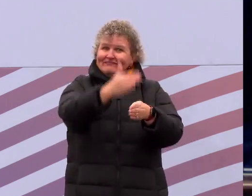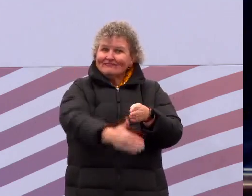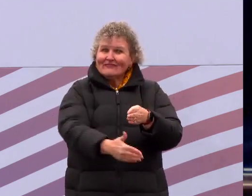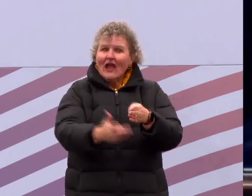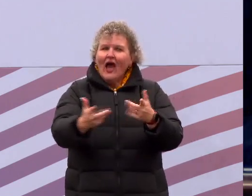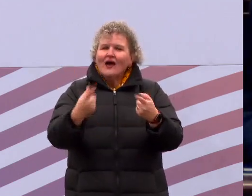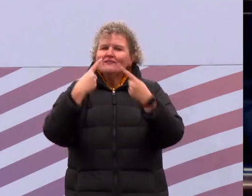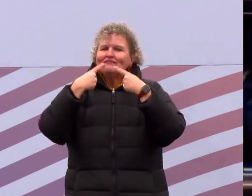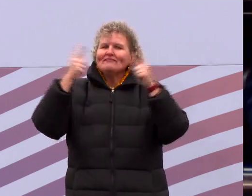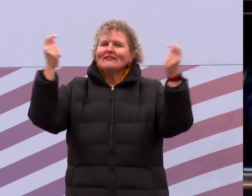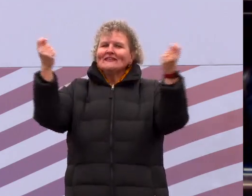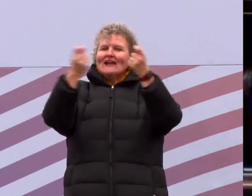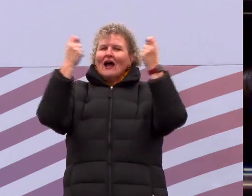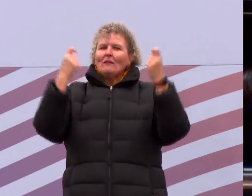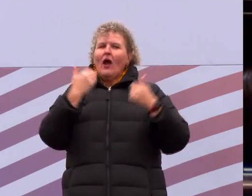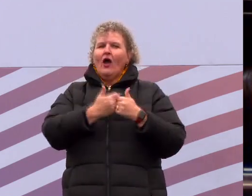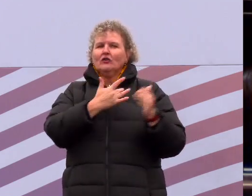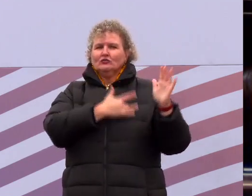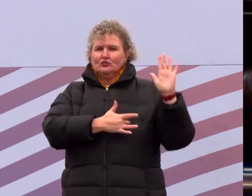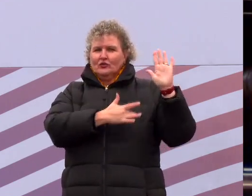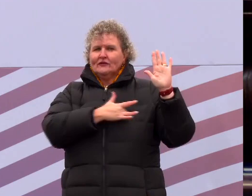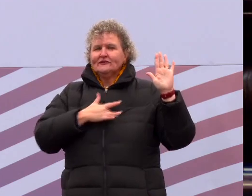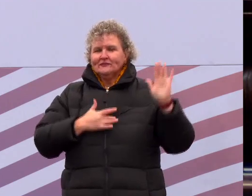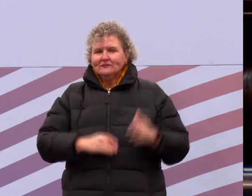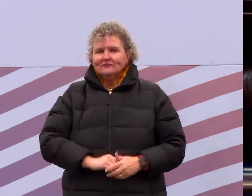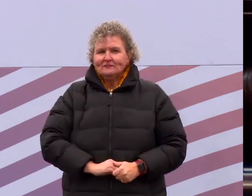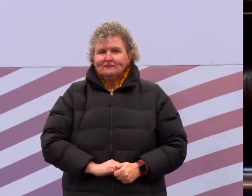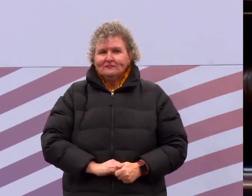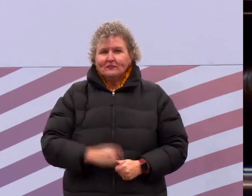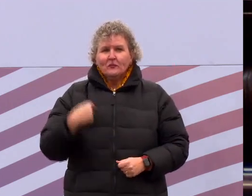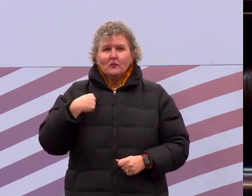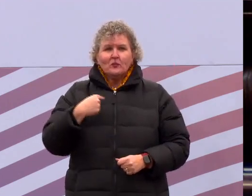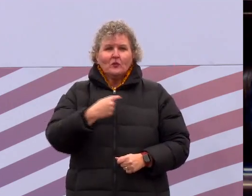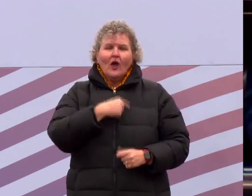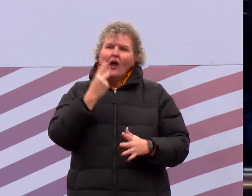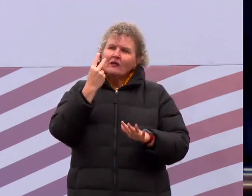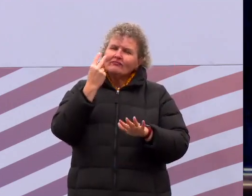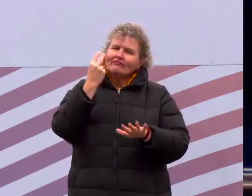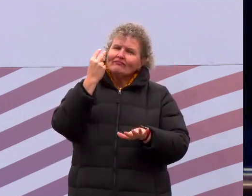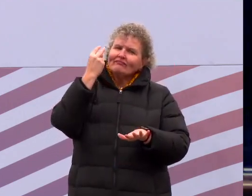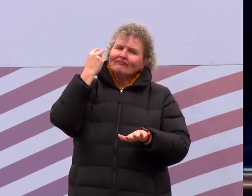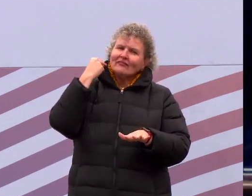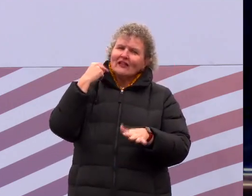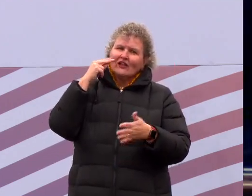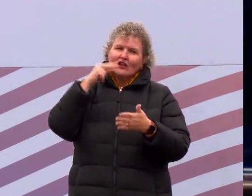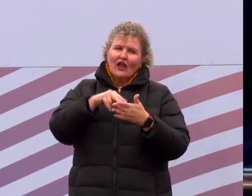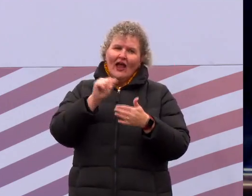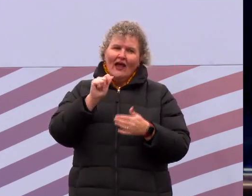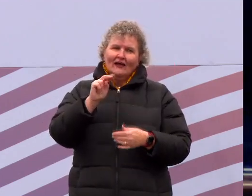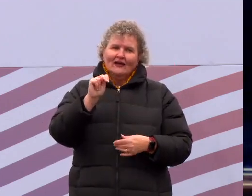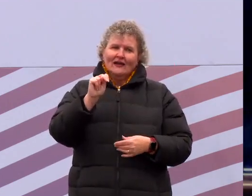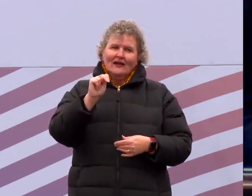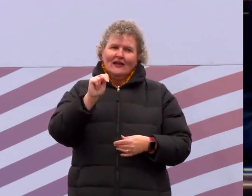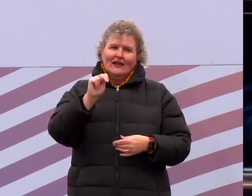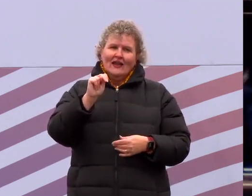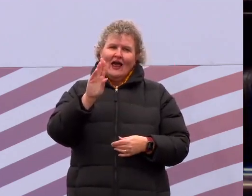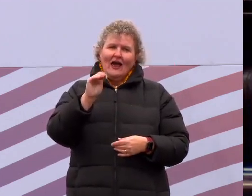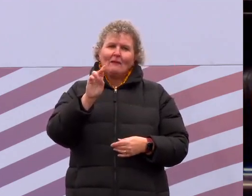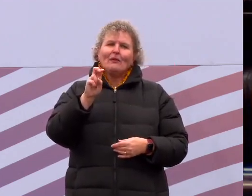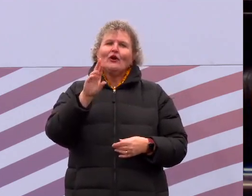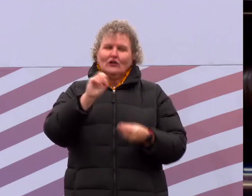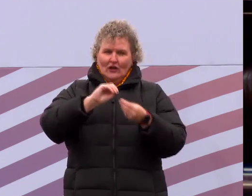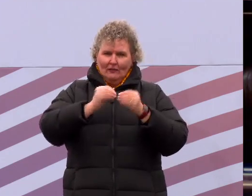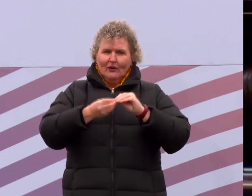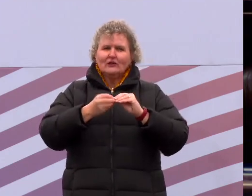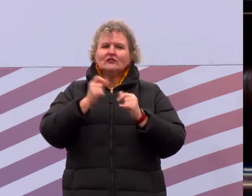called Inauguration, we look back to Numbers, the sixth chapter. We see you, Lord, speaking to thy people through